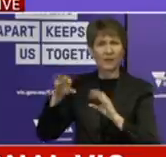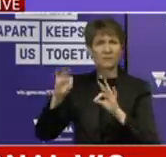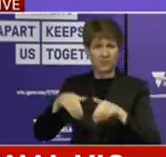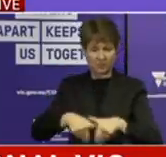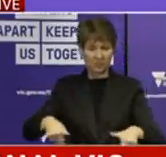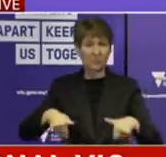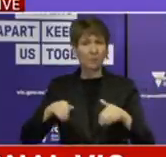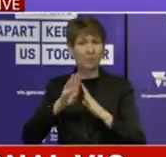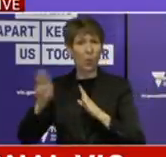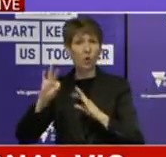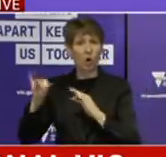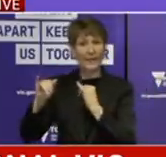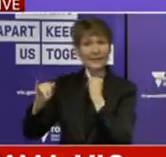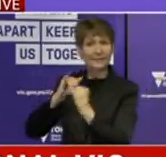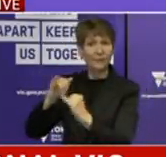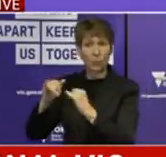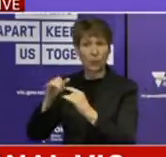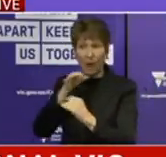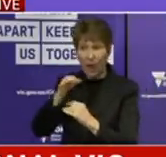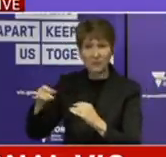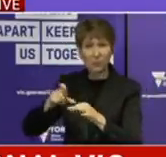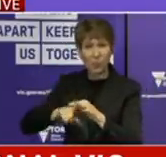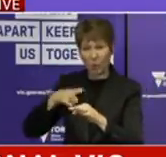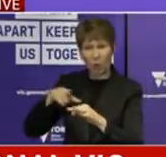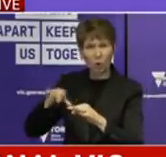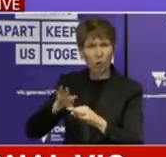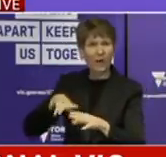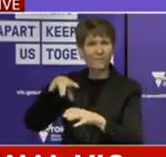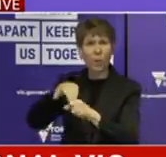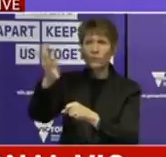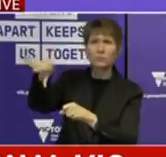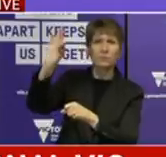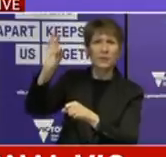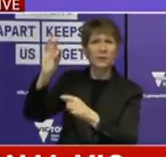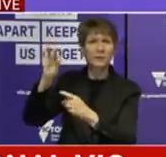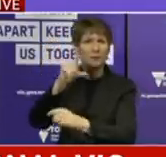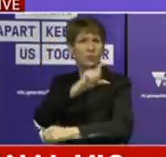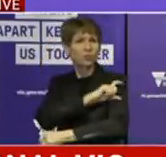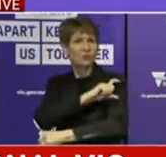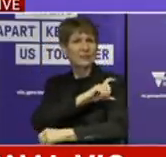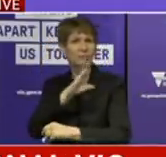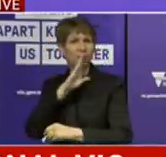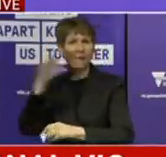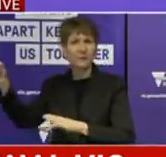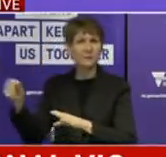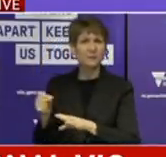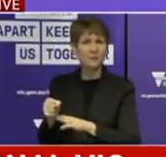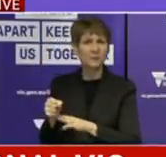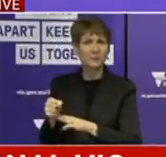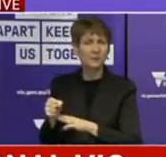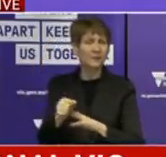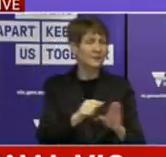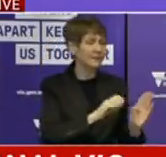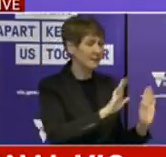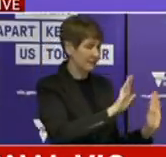this Board of Inquiry is uniquely placed, having gone through many, many documents, and having heard much evidence on this very